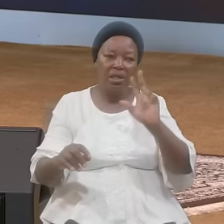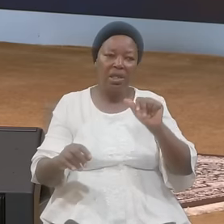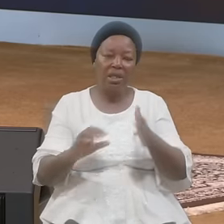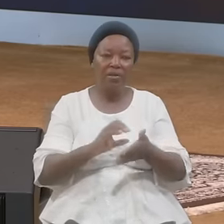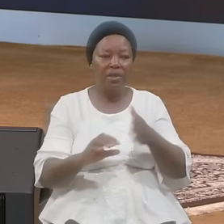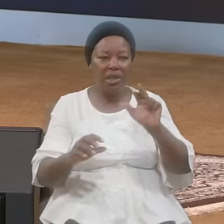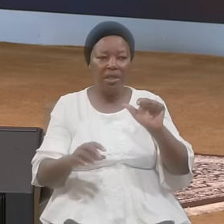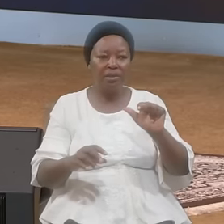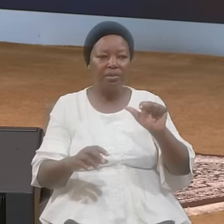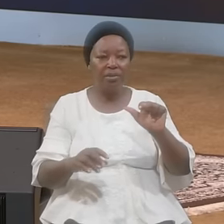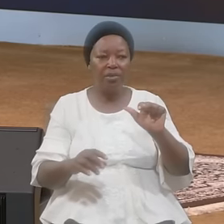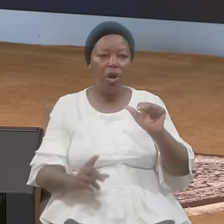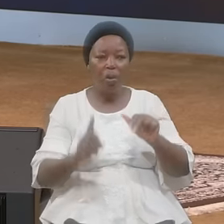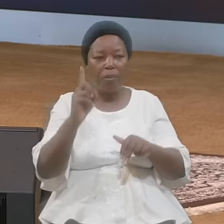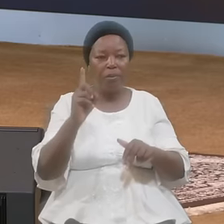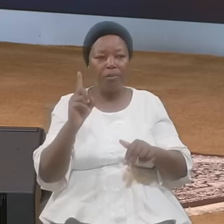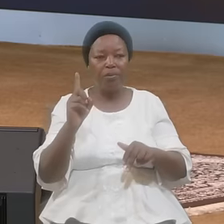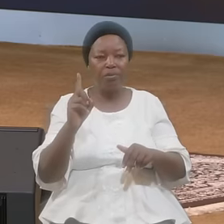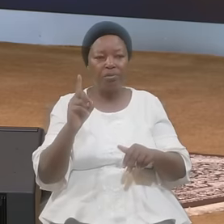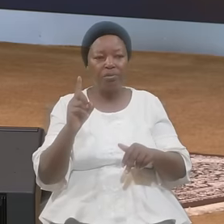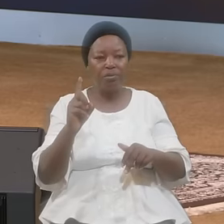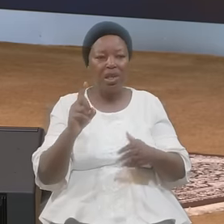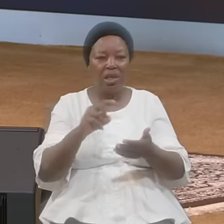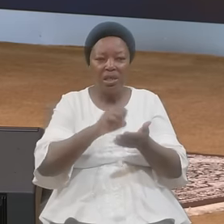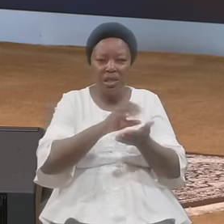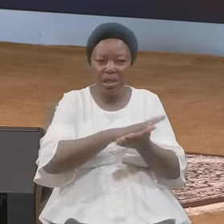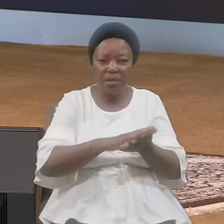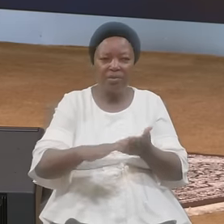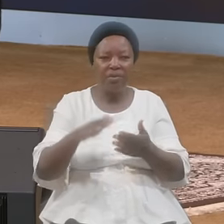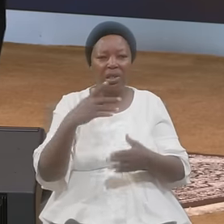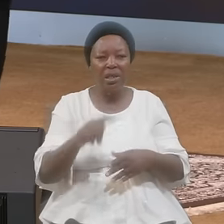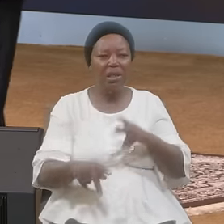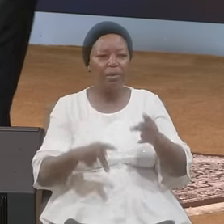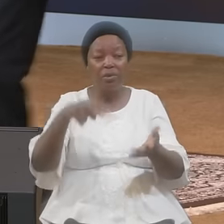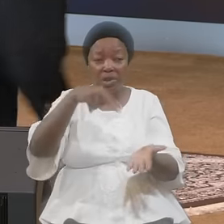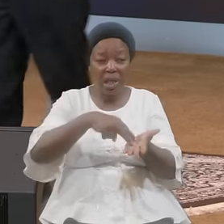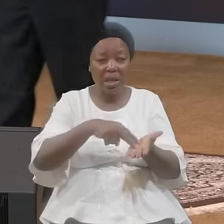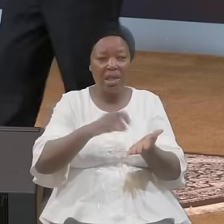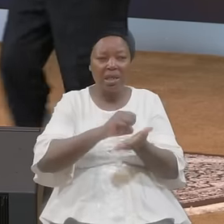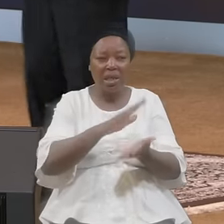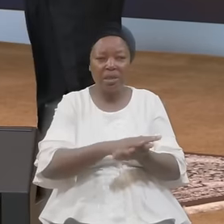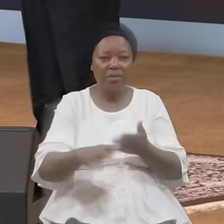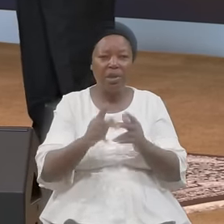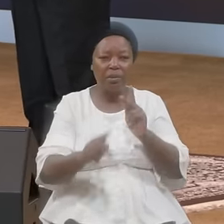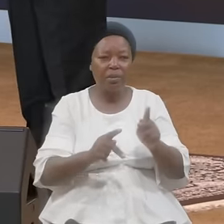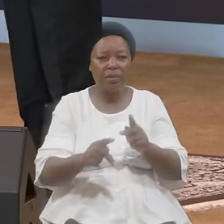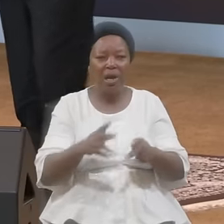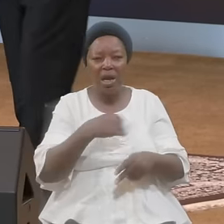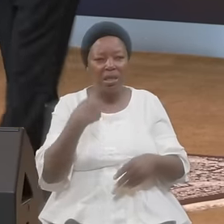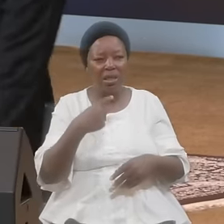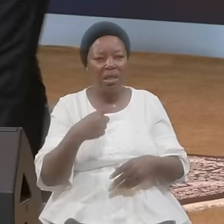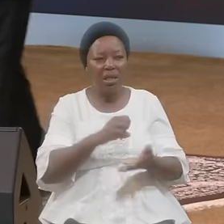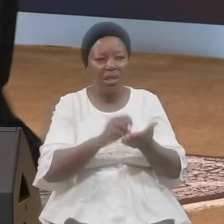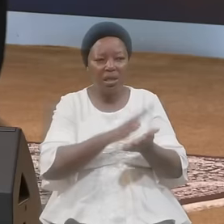It Says Sanctify The People And Say Sanctify